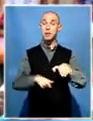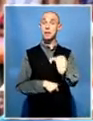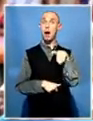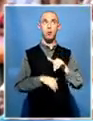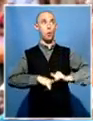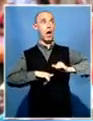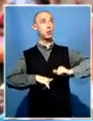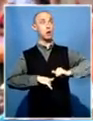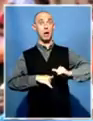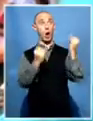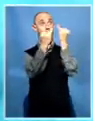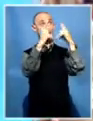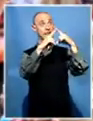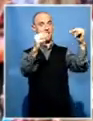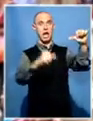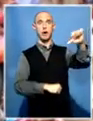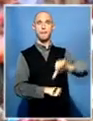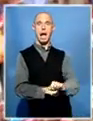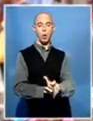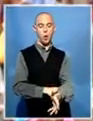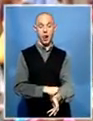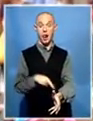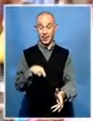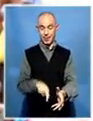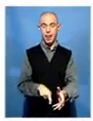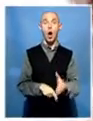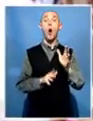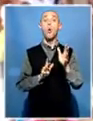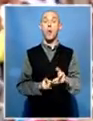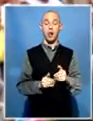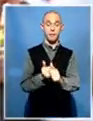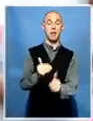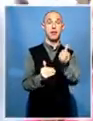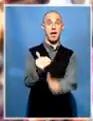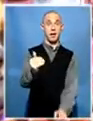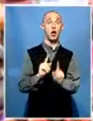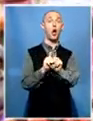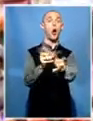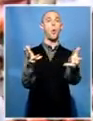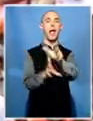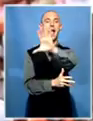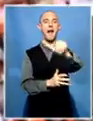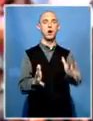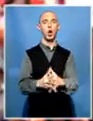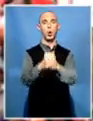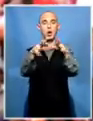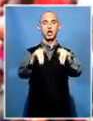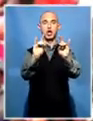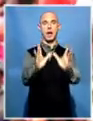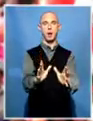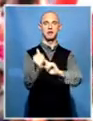indeed is well. At the end of the month, he's expected to go to Ethiopia to attend the African Union Summit as the outgoing